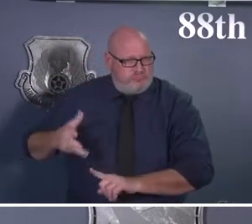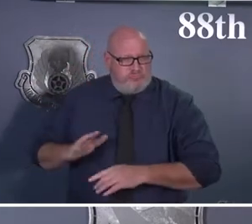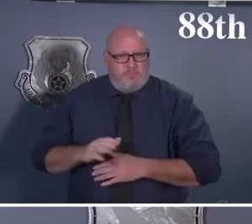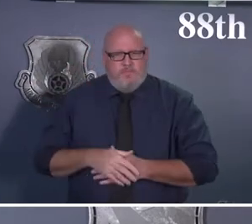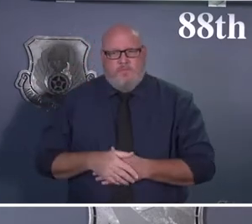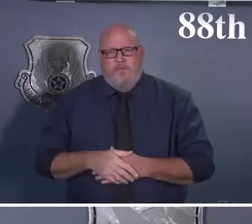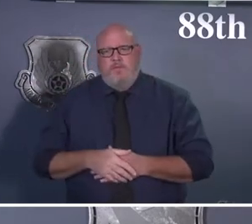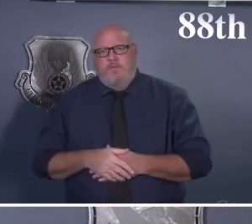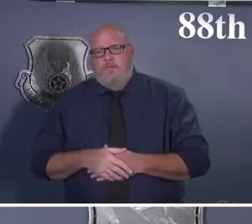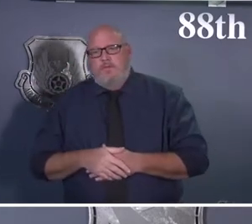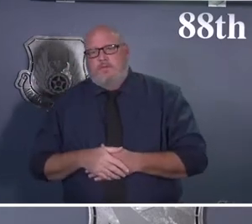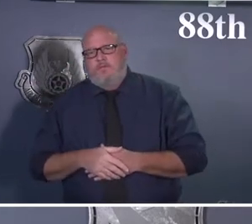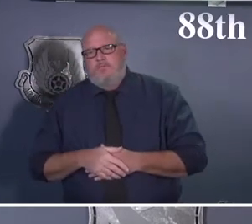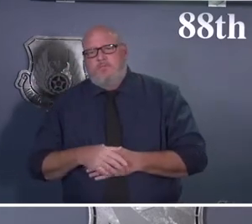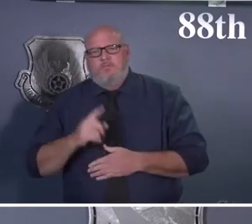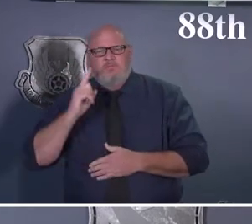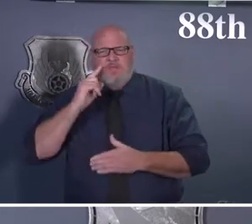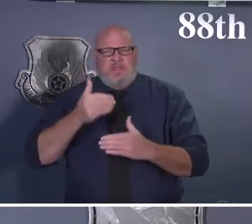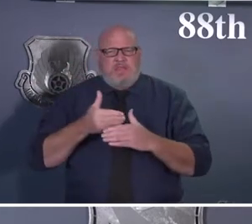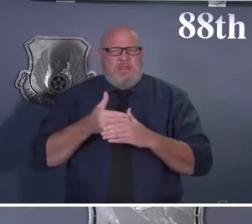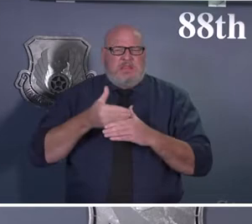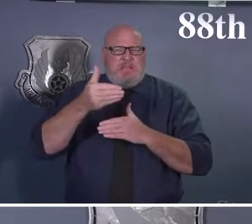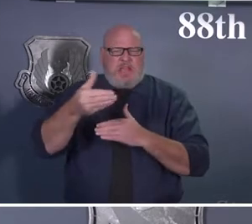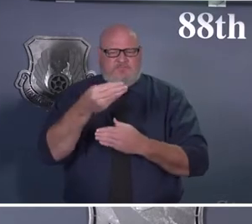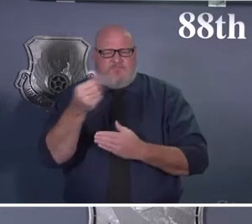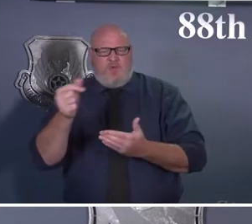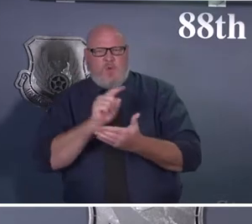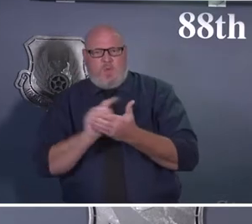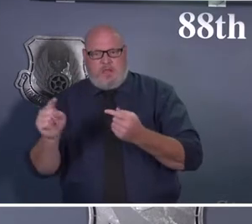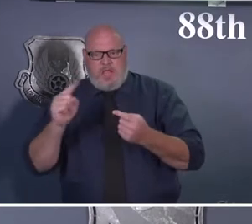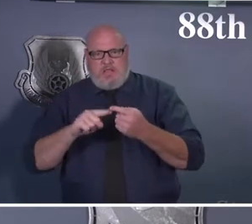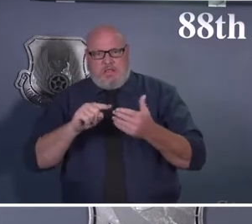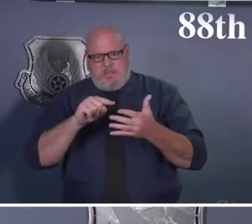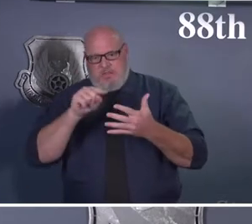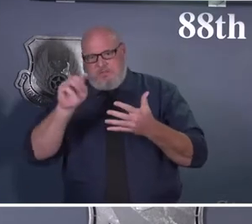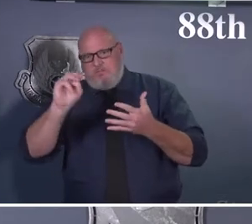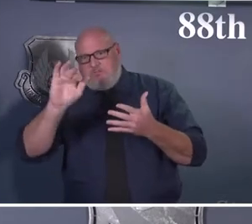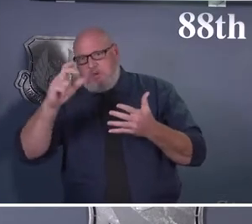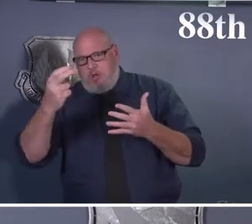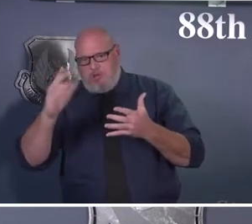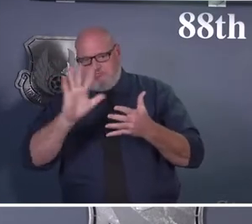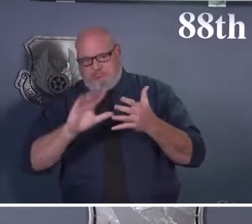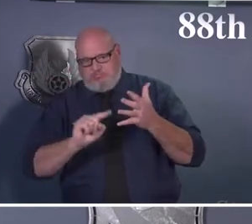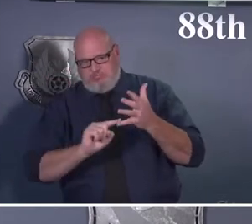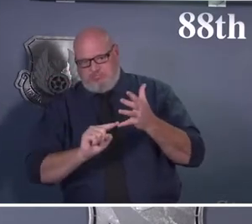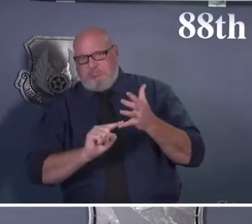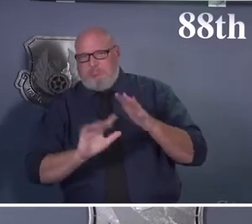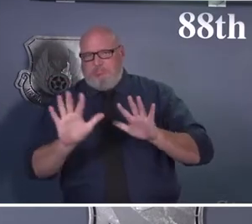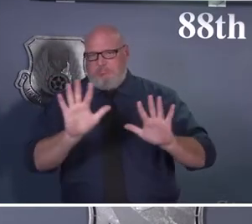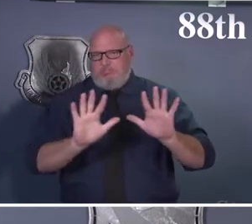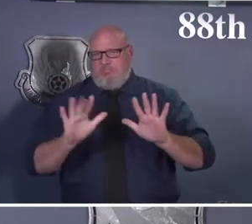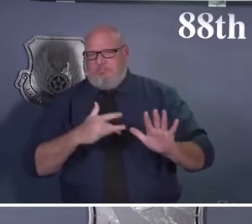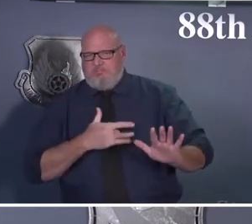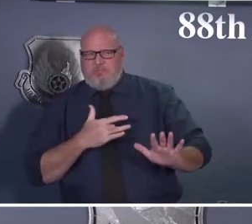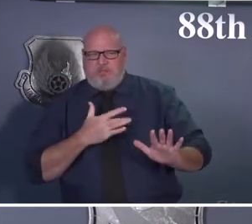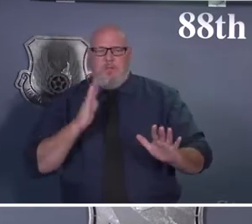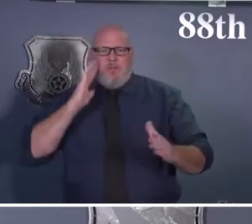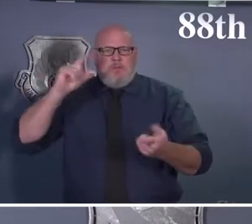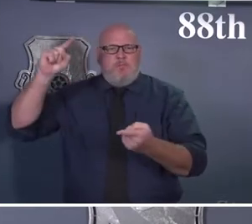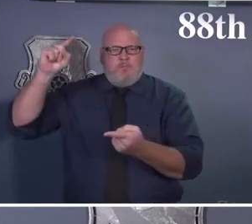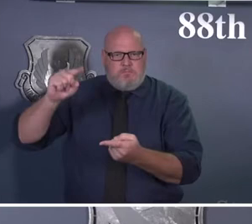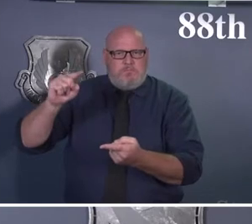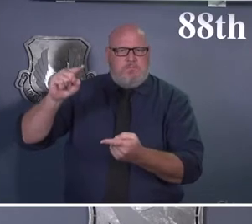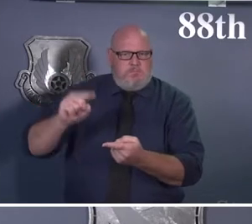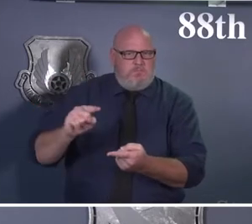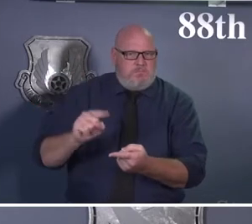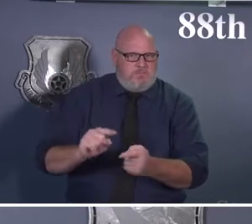And we're going to keep that in place as we continue to transition through the different health protection condition levels as it stands right now. So